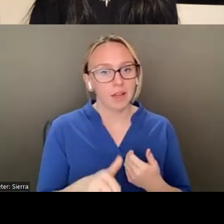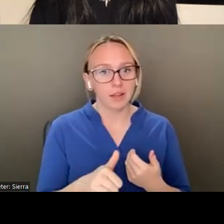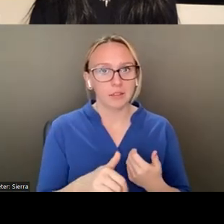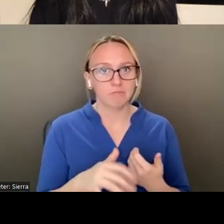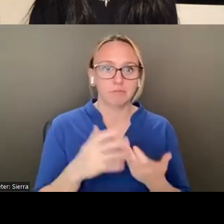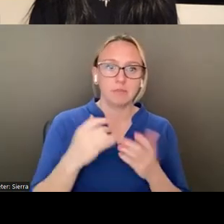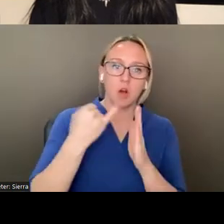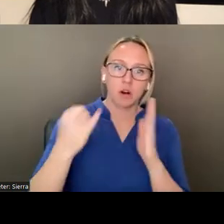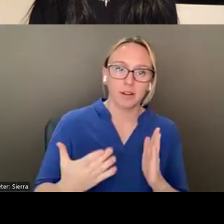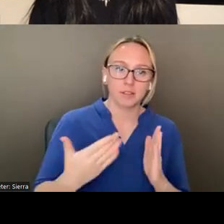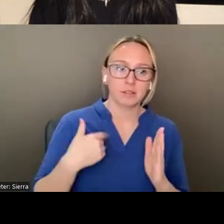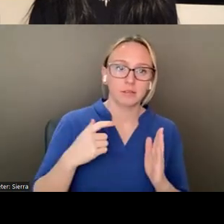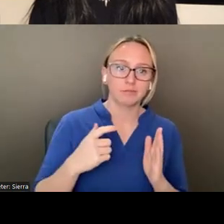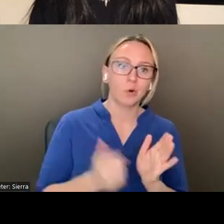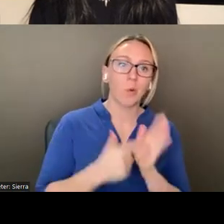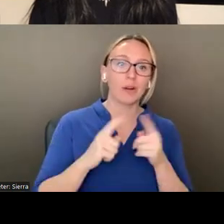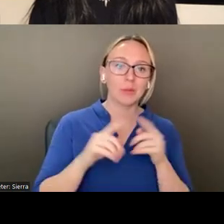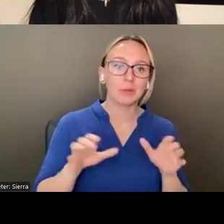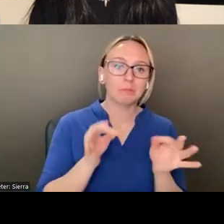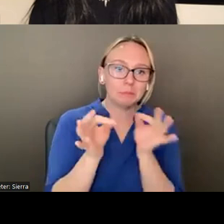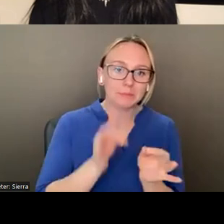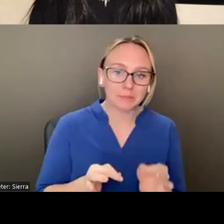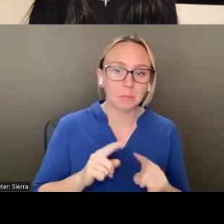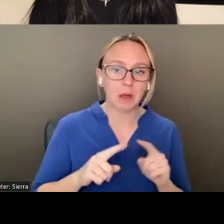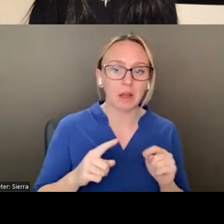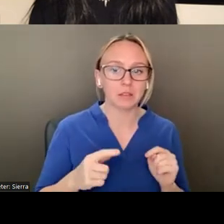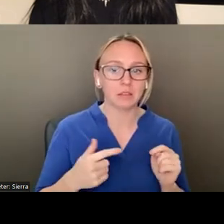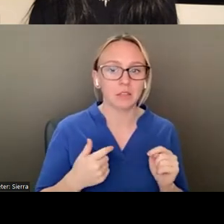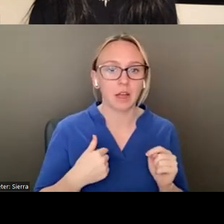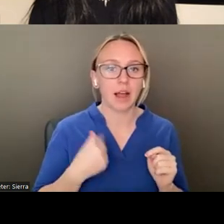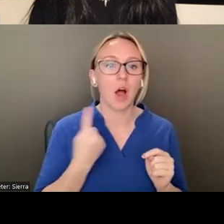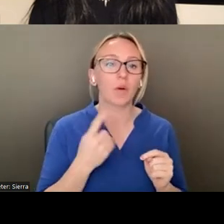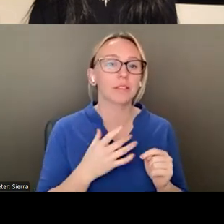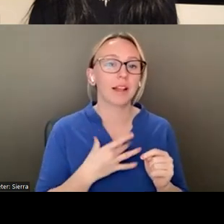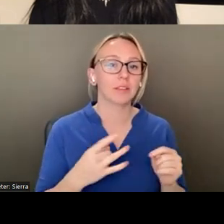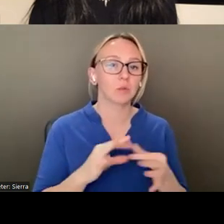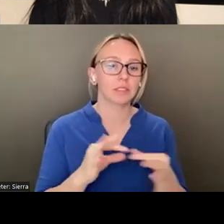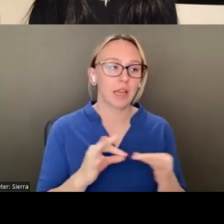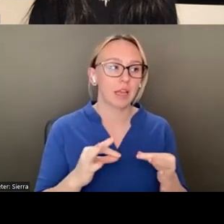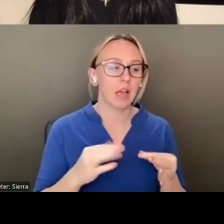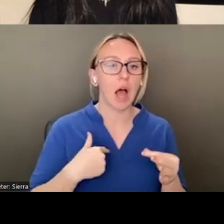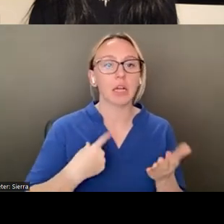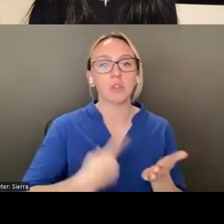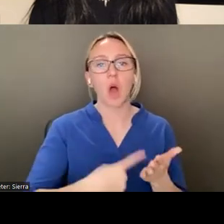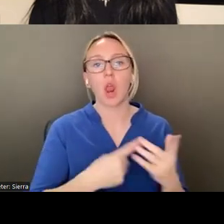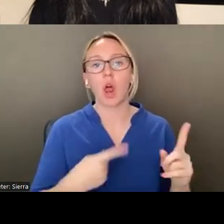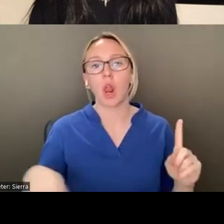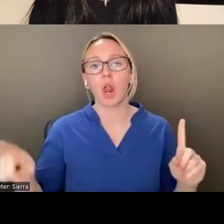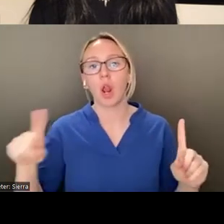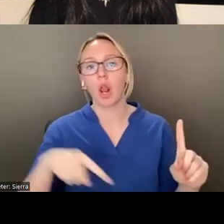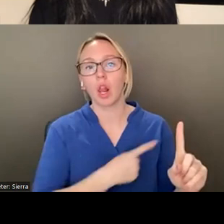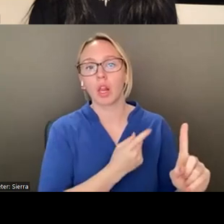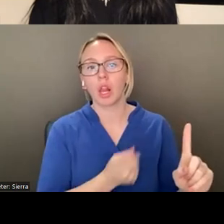I really try to talk. I always say I talk around the work. I try to use kind of anecdotes and